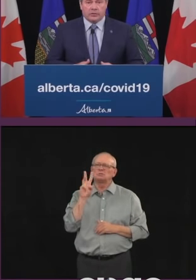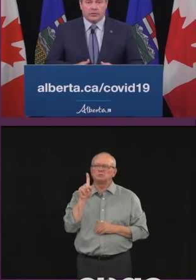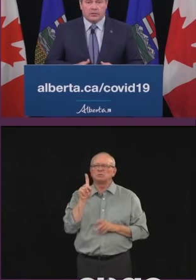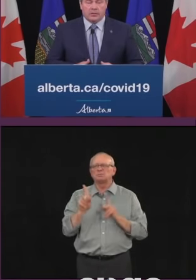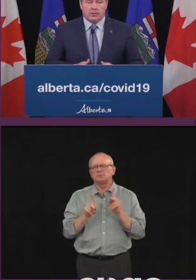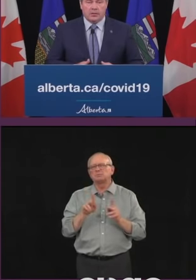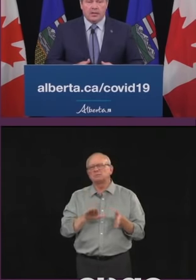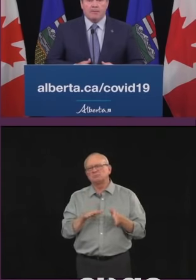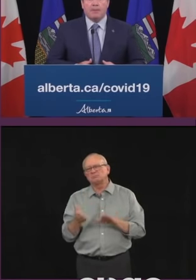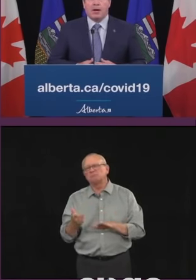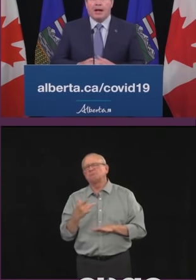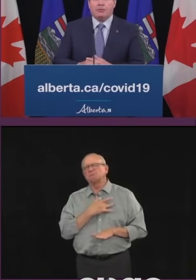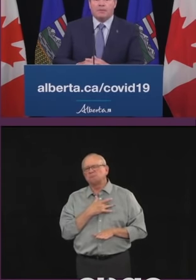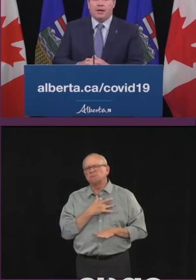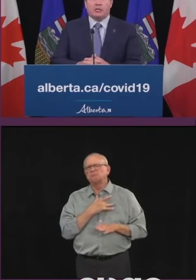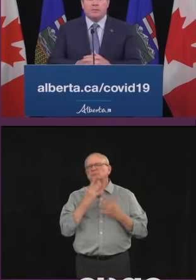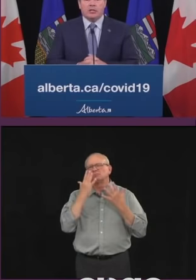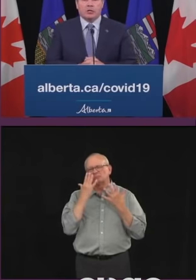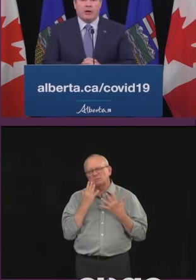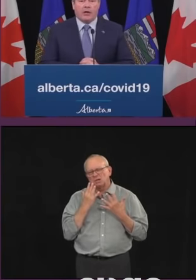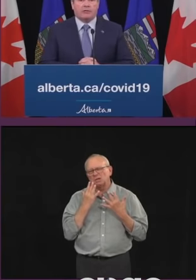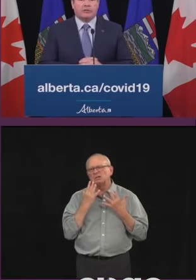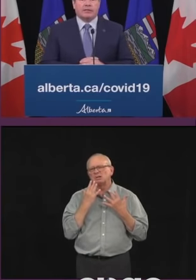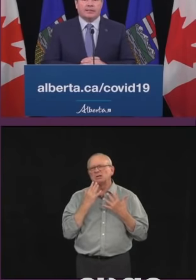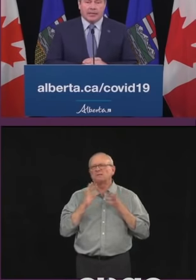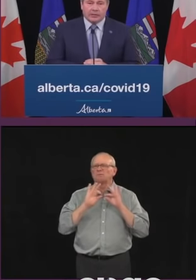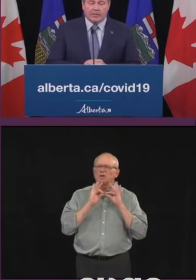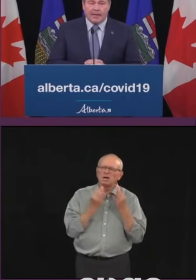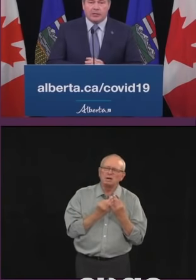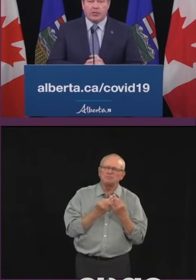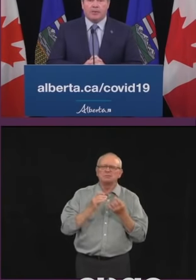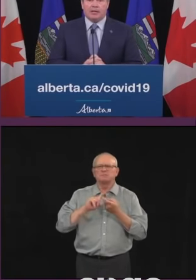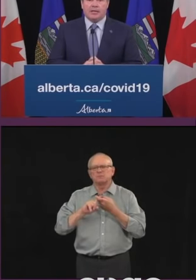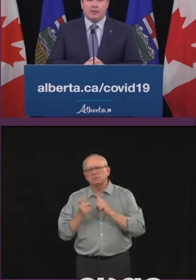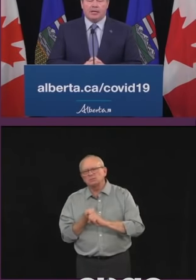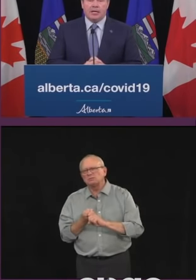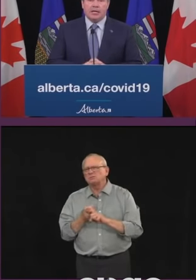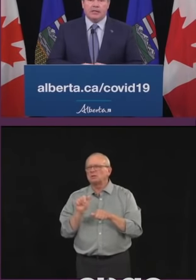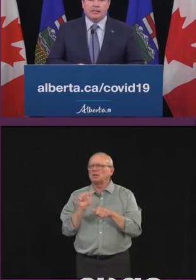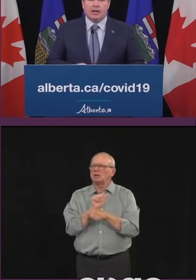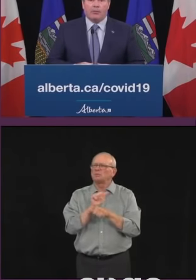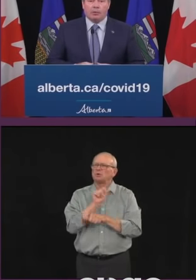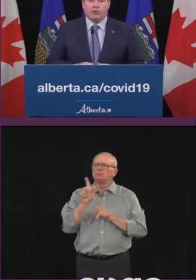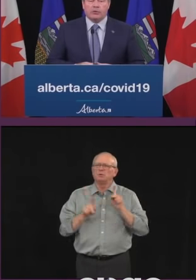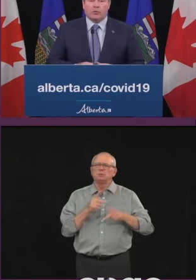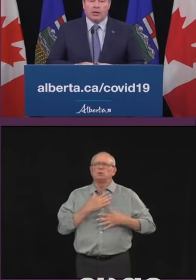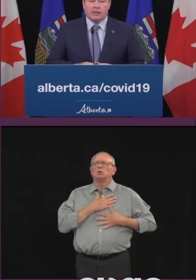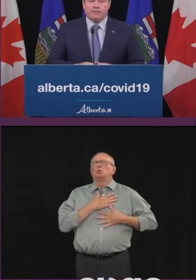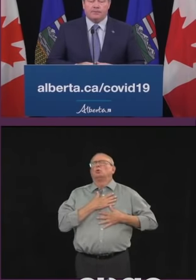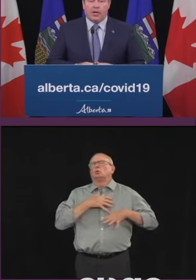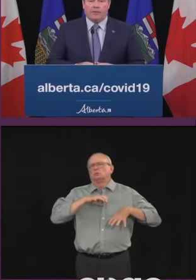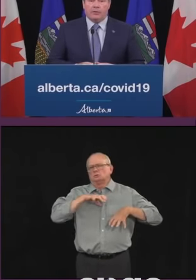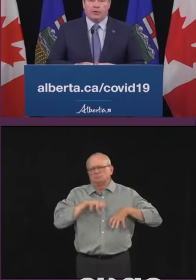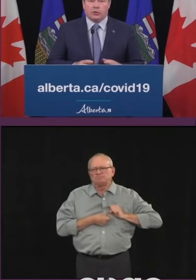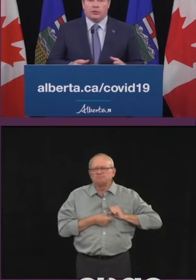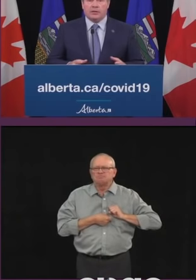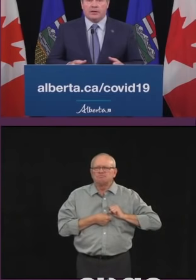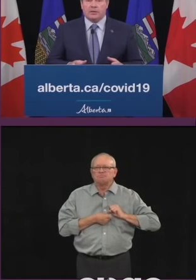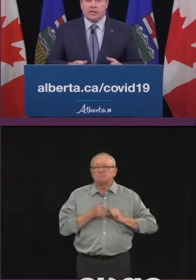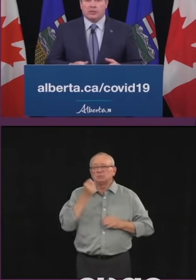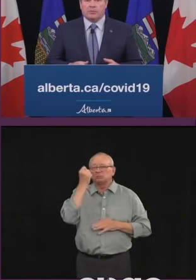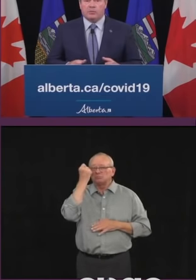whole province. But perhaps the best measure of our success in managing the pandemic is that Alberta's rate of